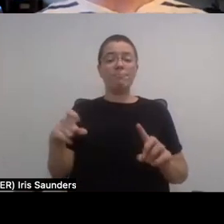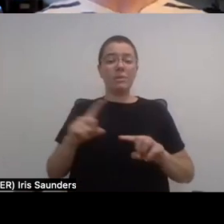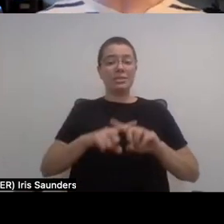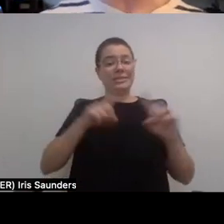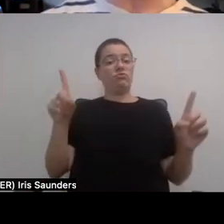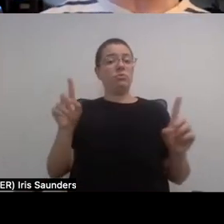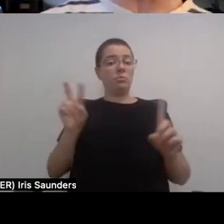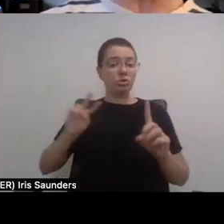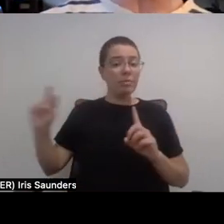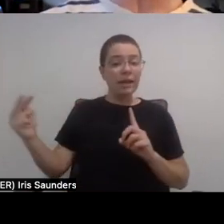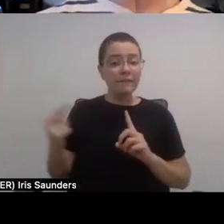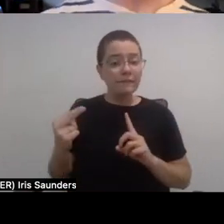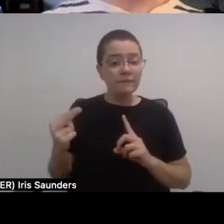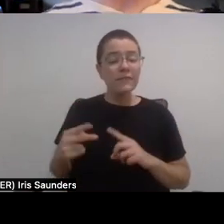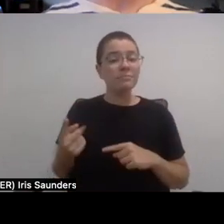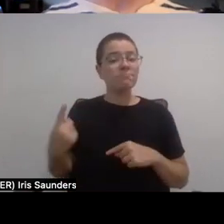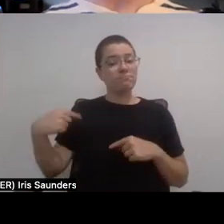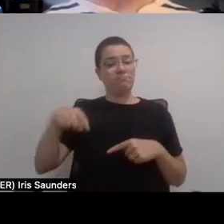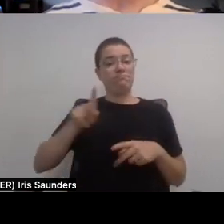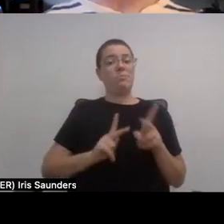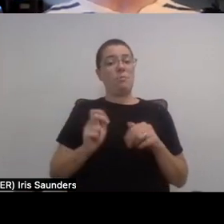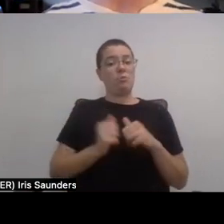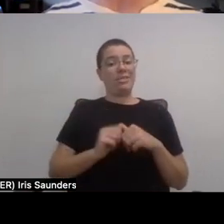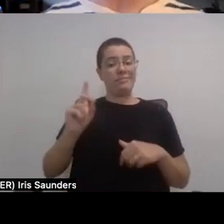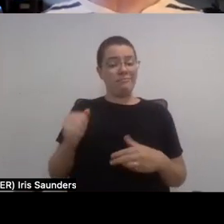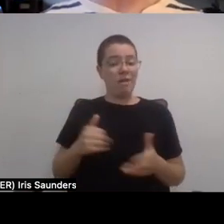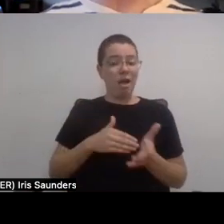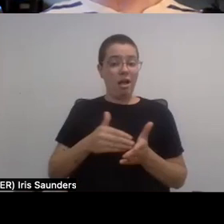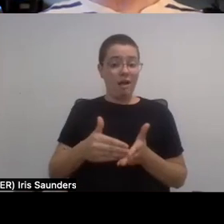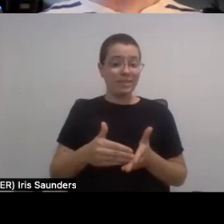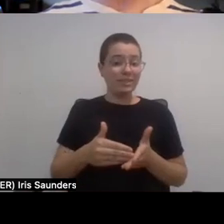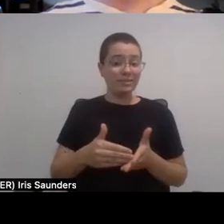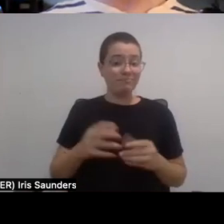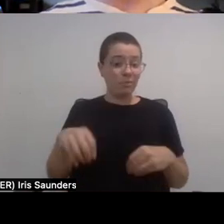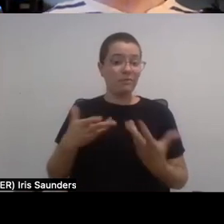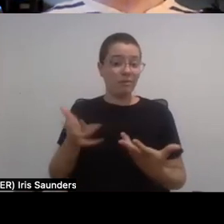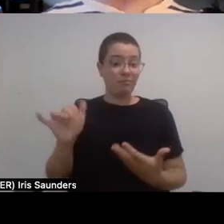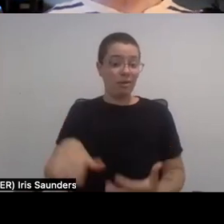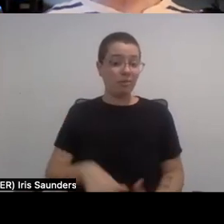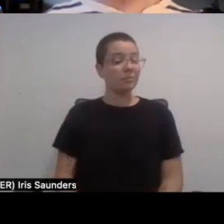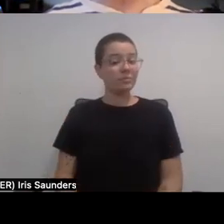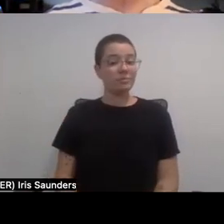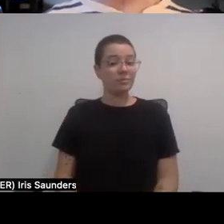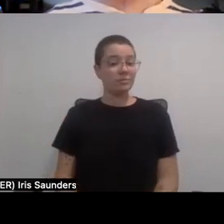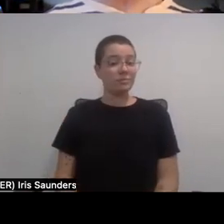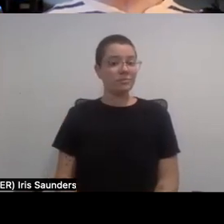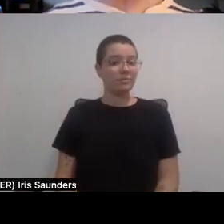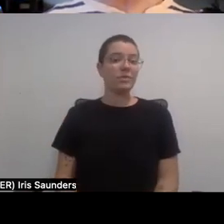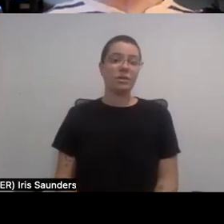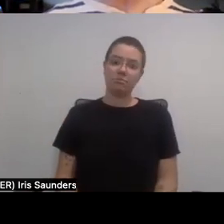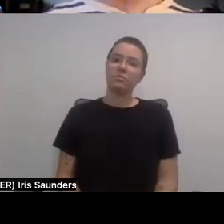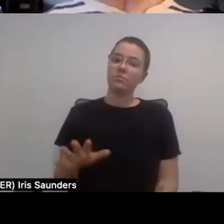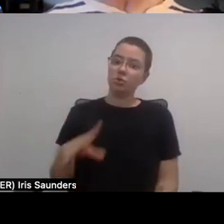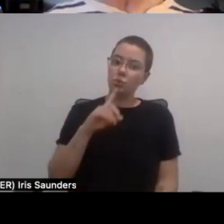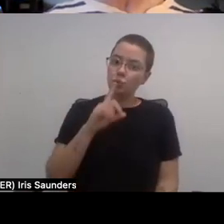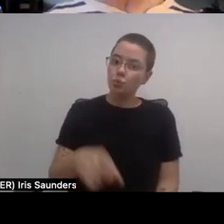which is what people with disabilities, you know, often afford. Mm-hmm, so true, like, so much